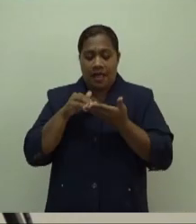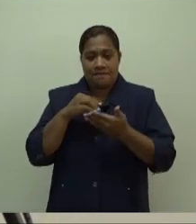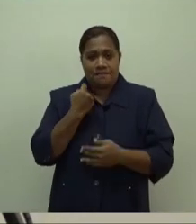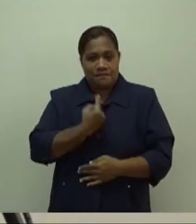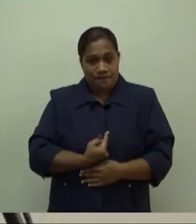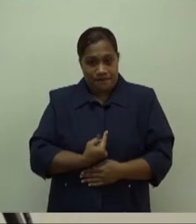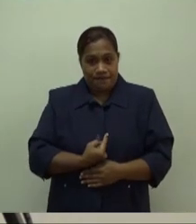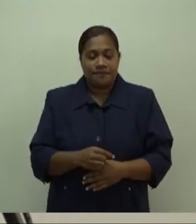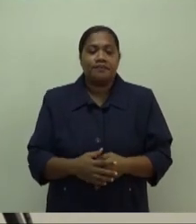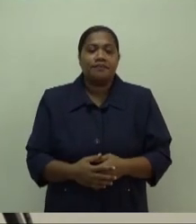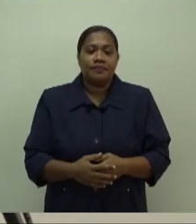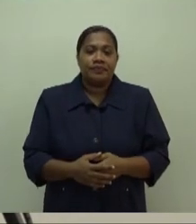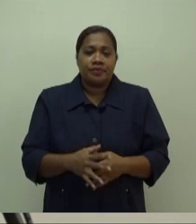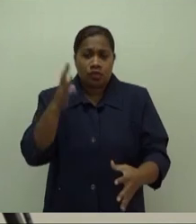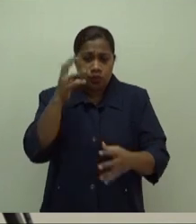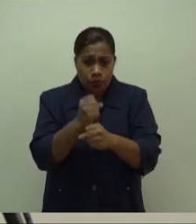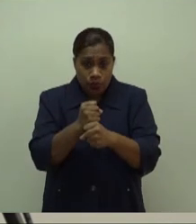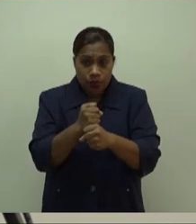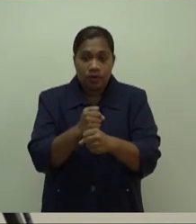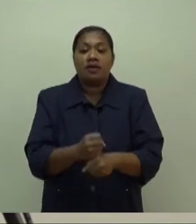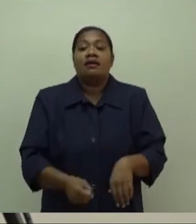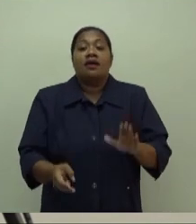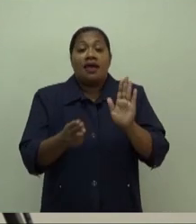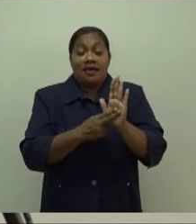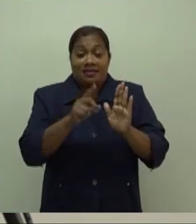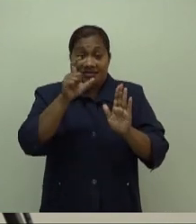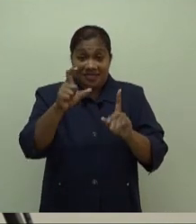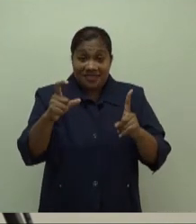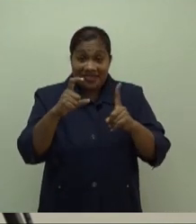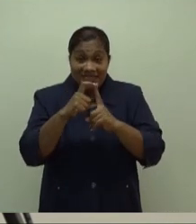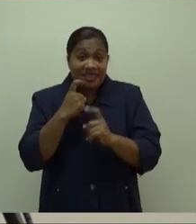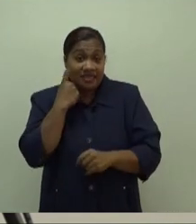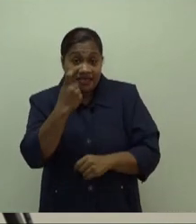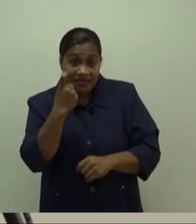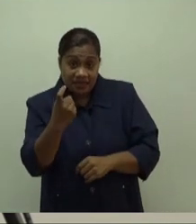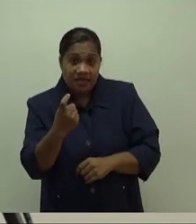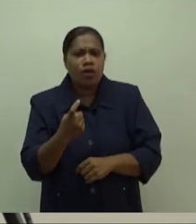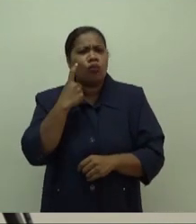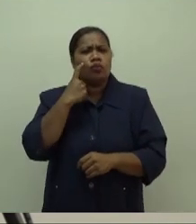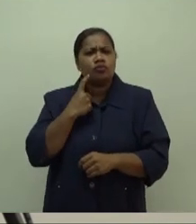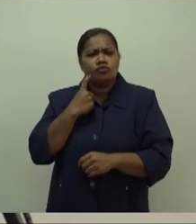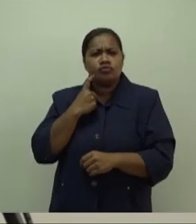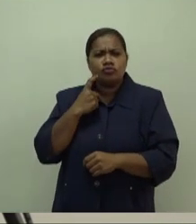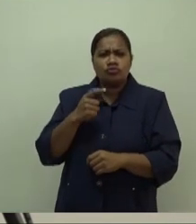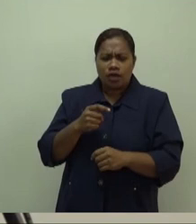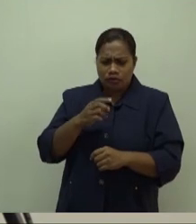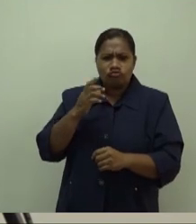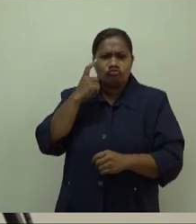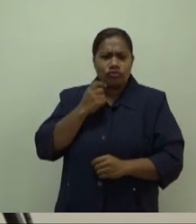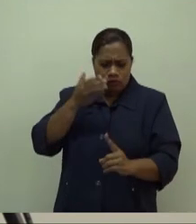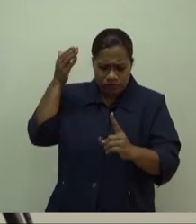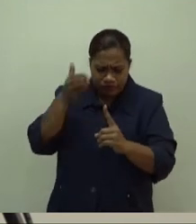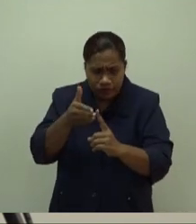To sum it up, targeting NCD-related care and addressing the root causes of these diseases is vital in our